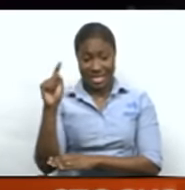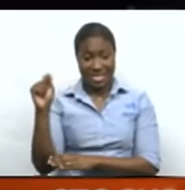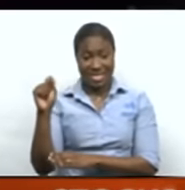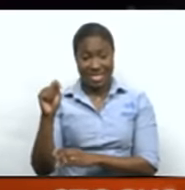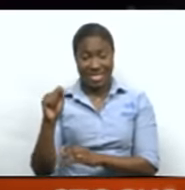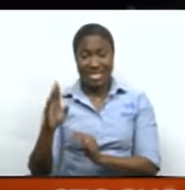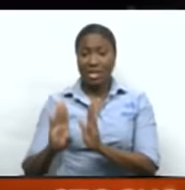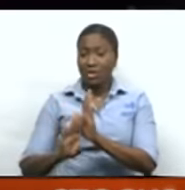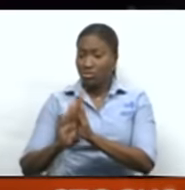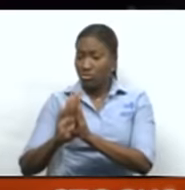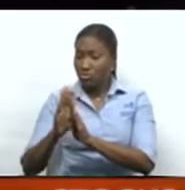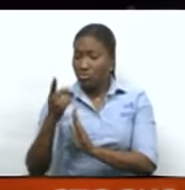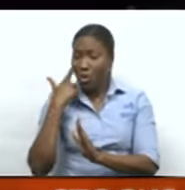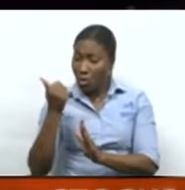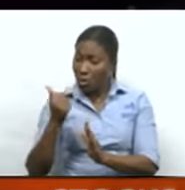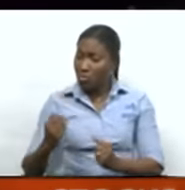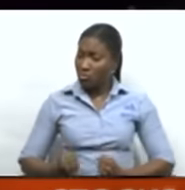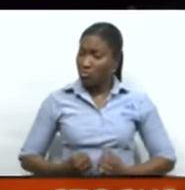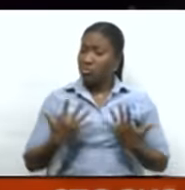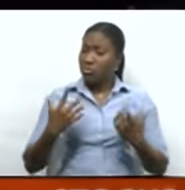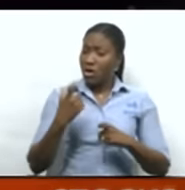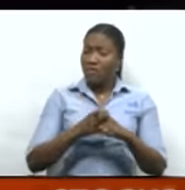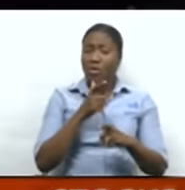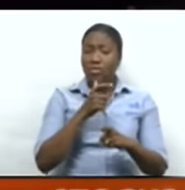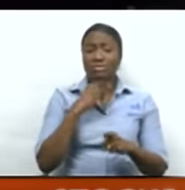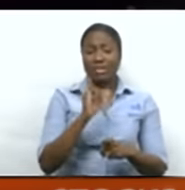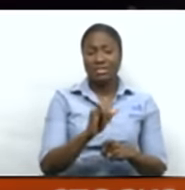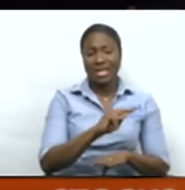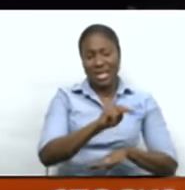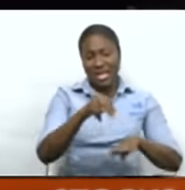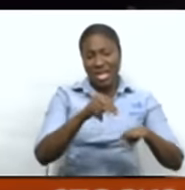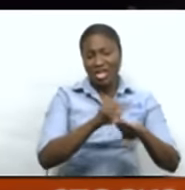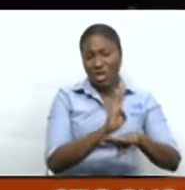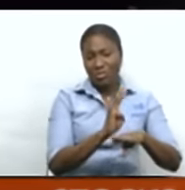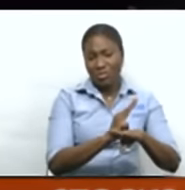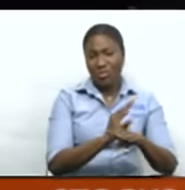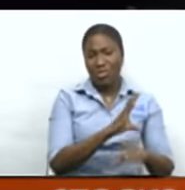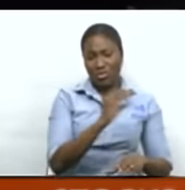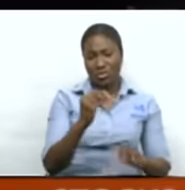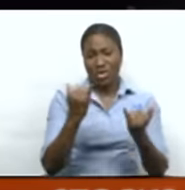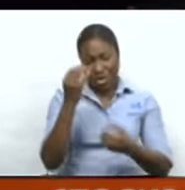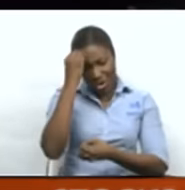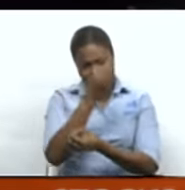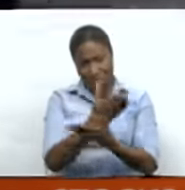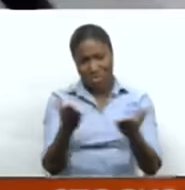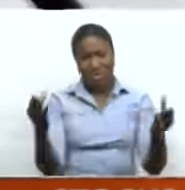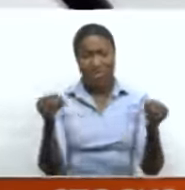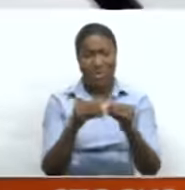is being seen as encouraging by the National Enterprises Limited. Peter Christopher tells us more.